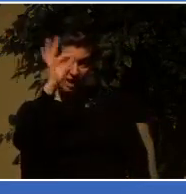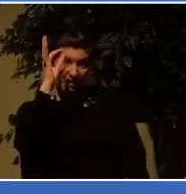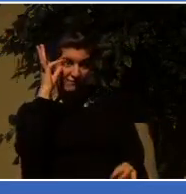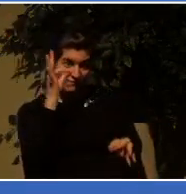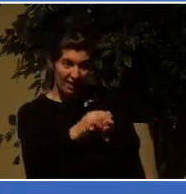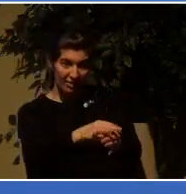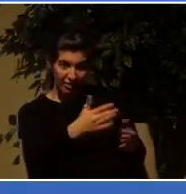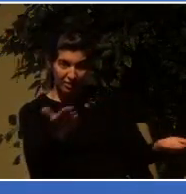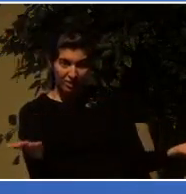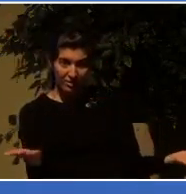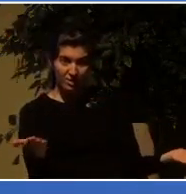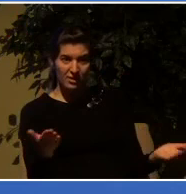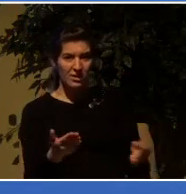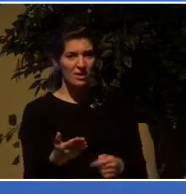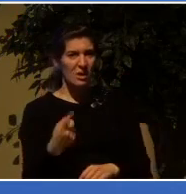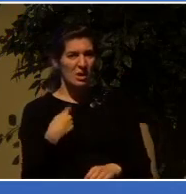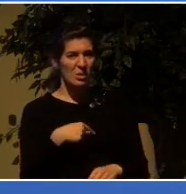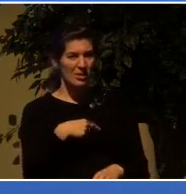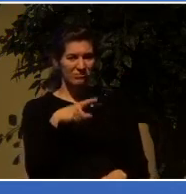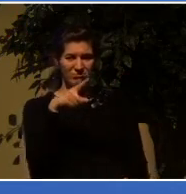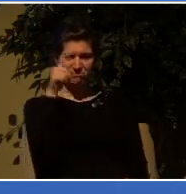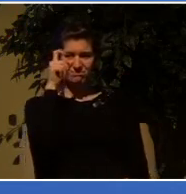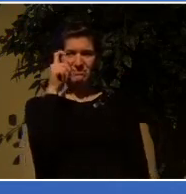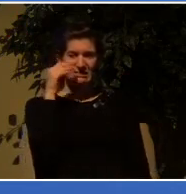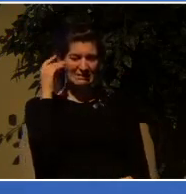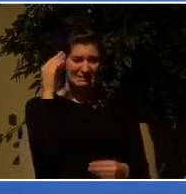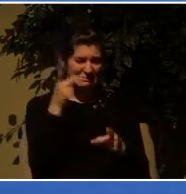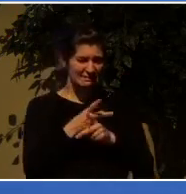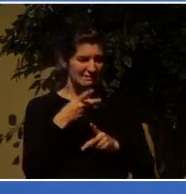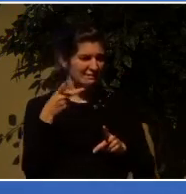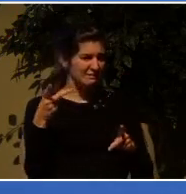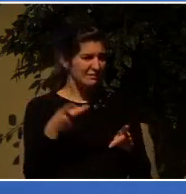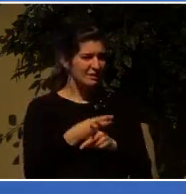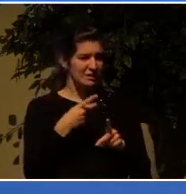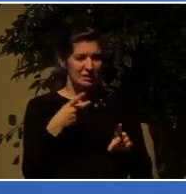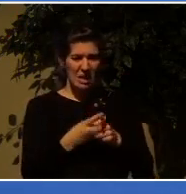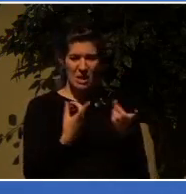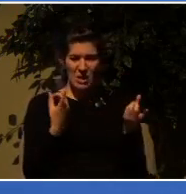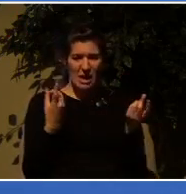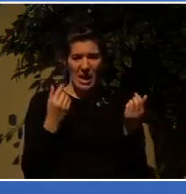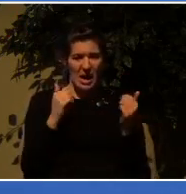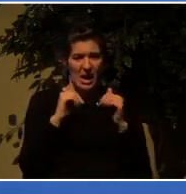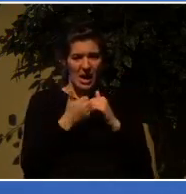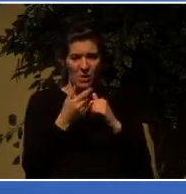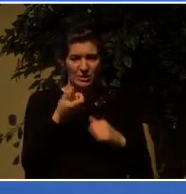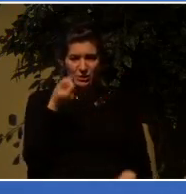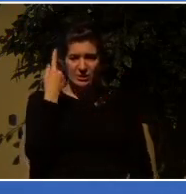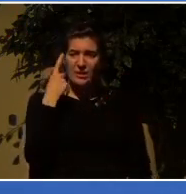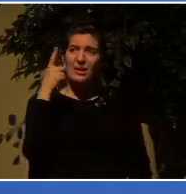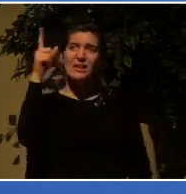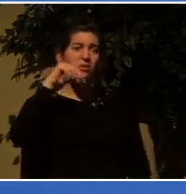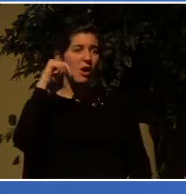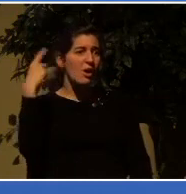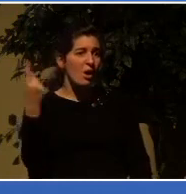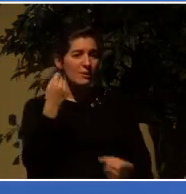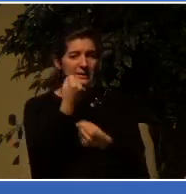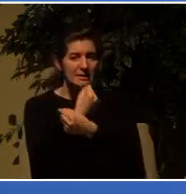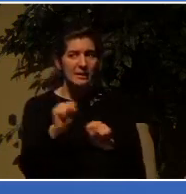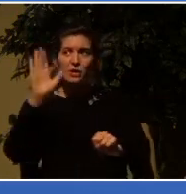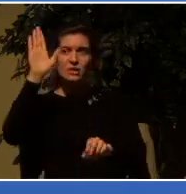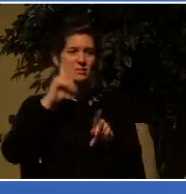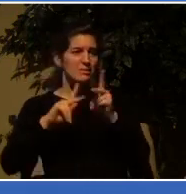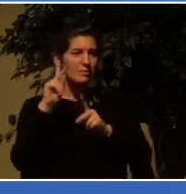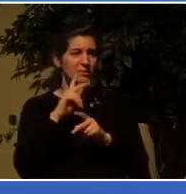that God doesn't always seem to deliver and that the enemy and injustice